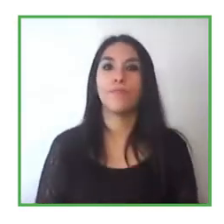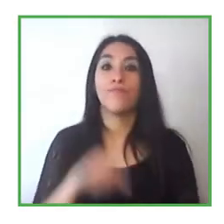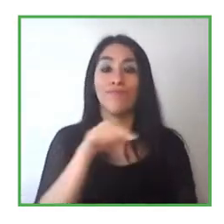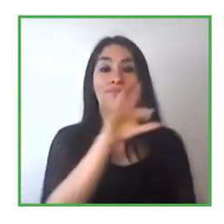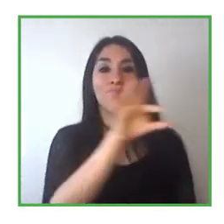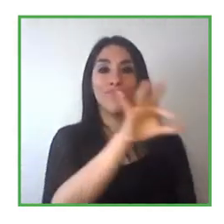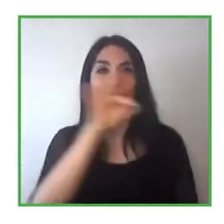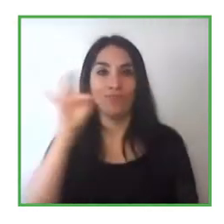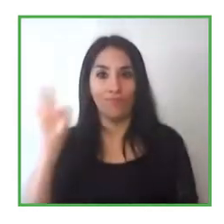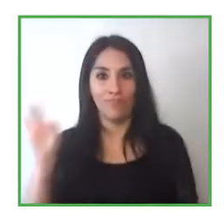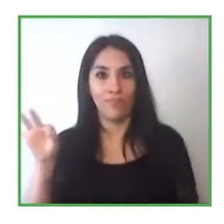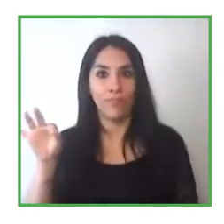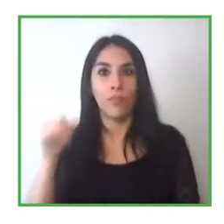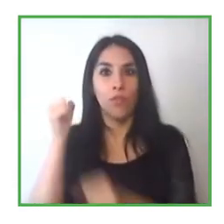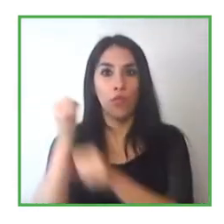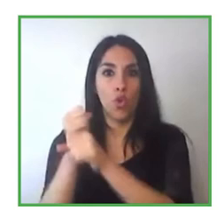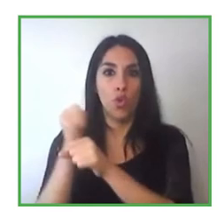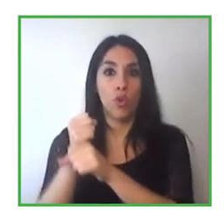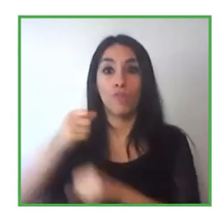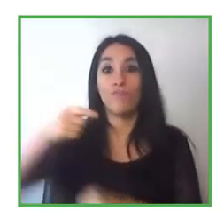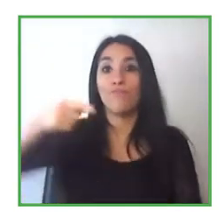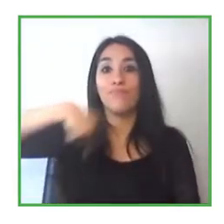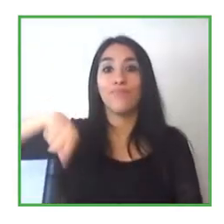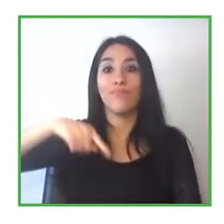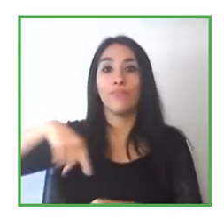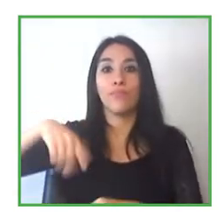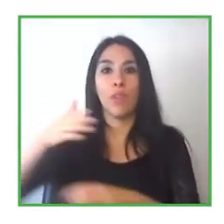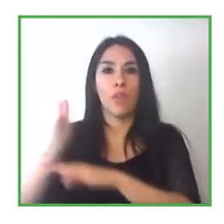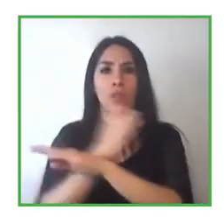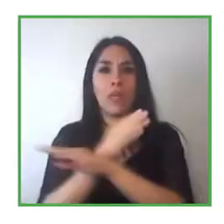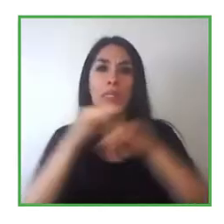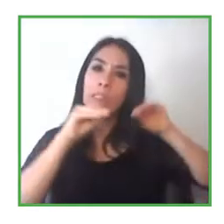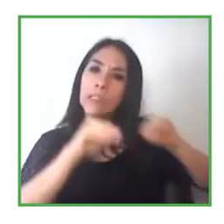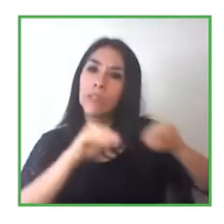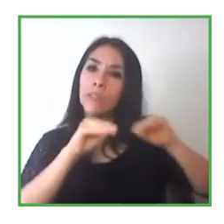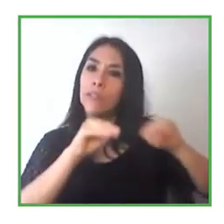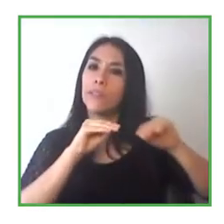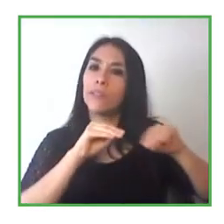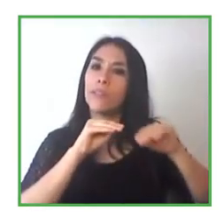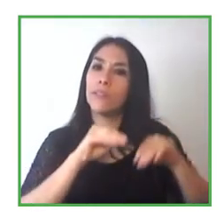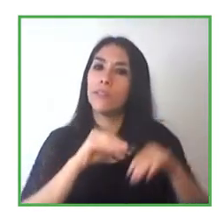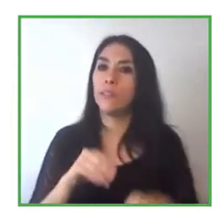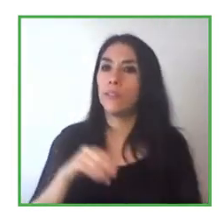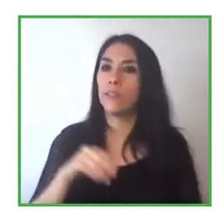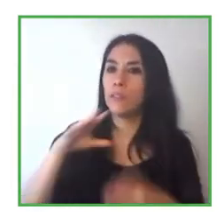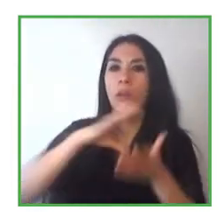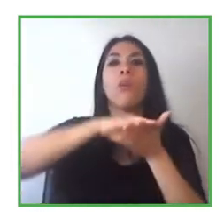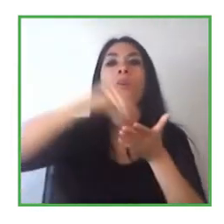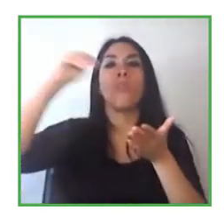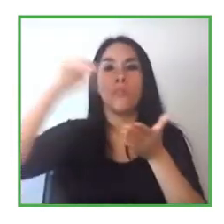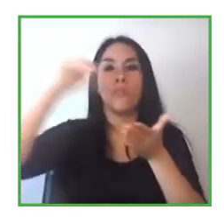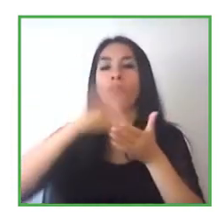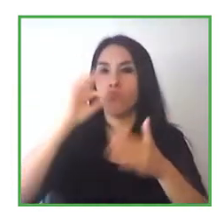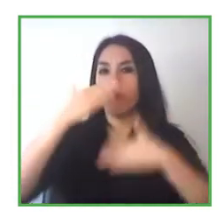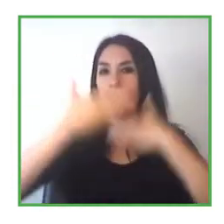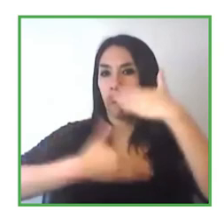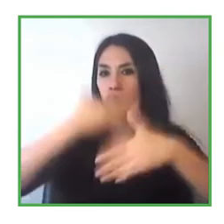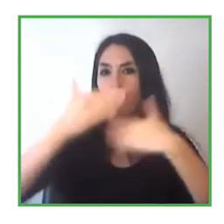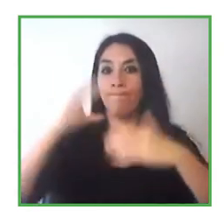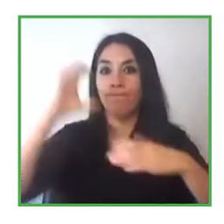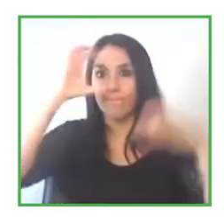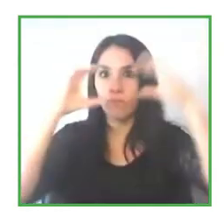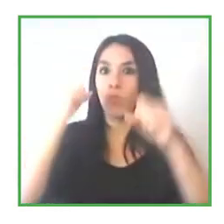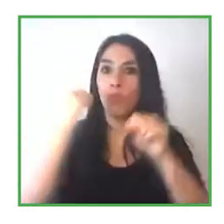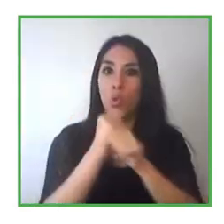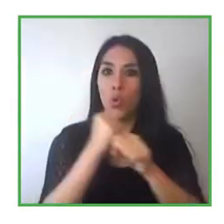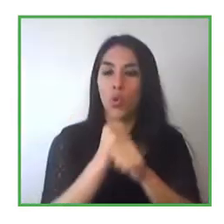put in there after a prospection of the company so that what we do is that we inspect the companies